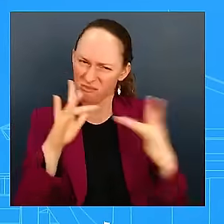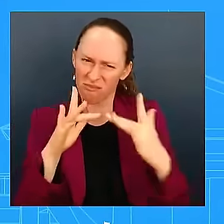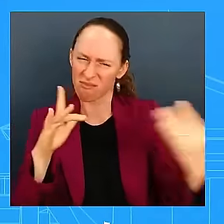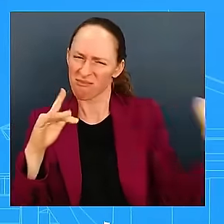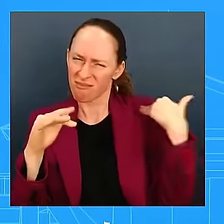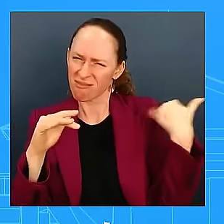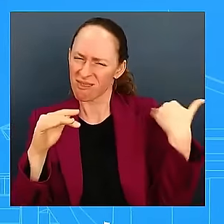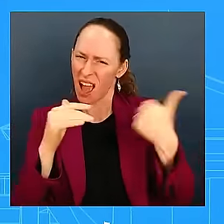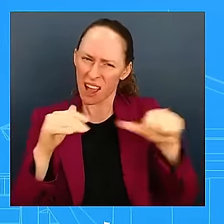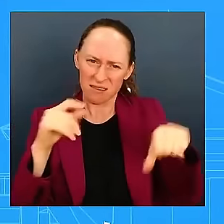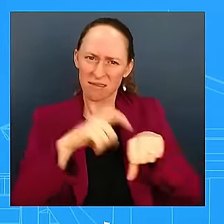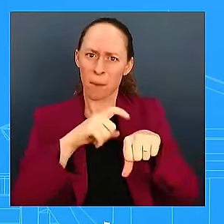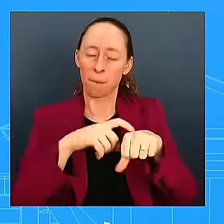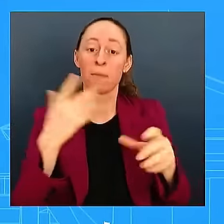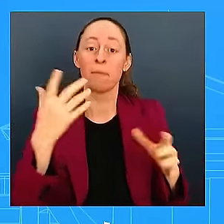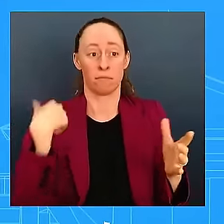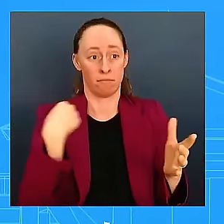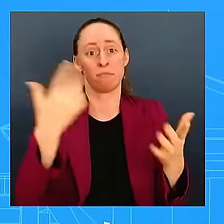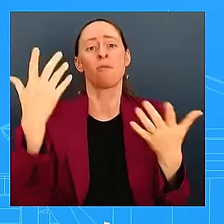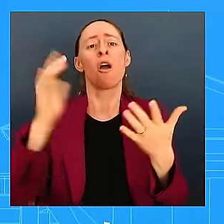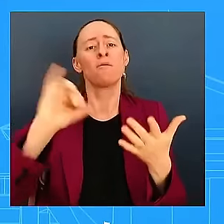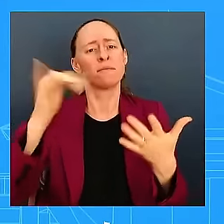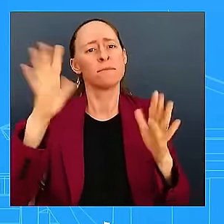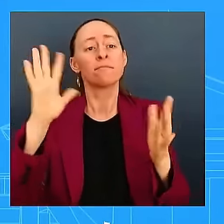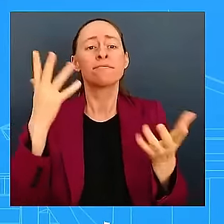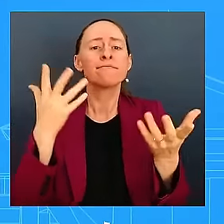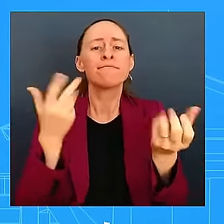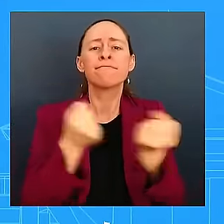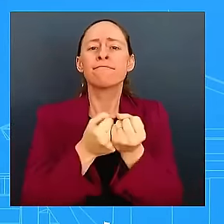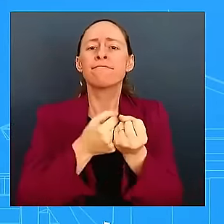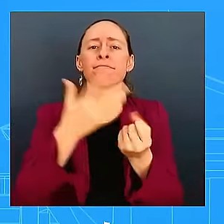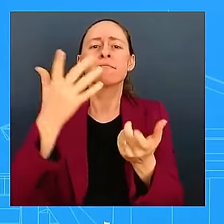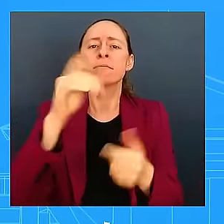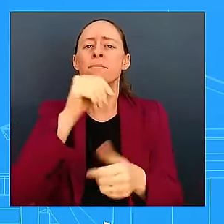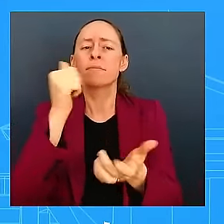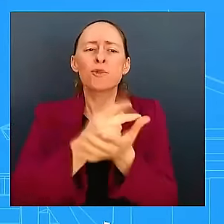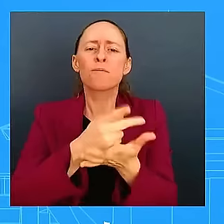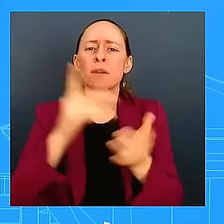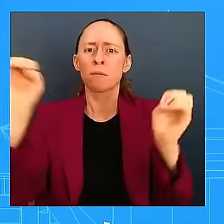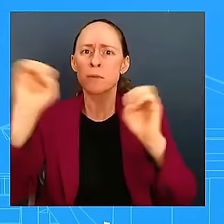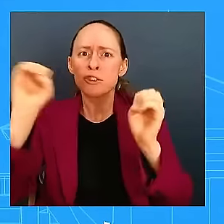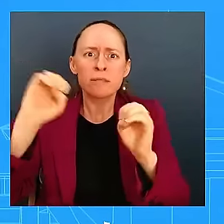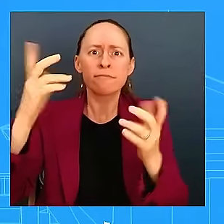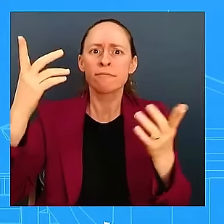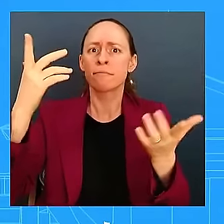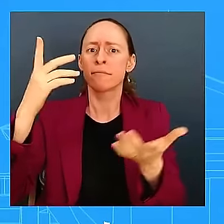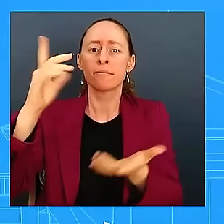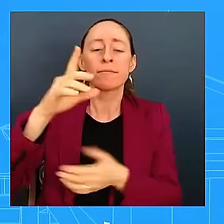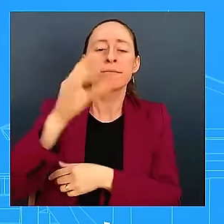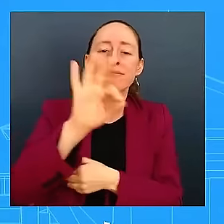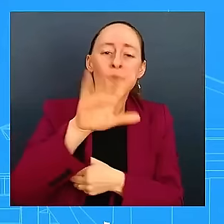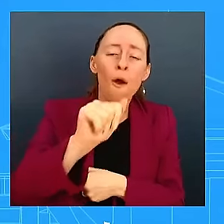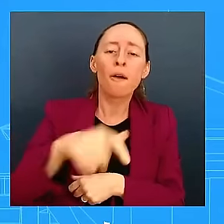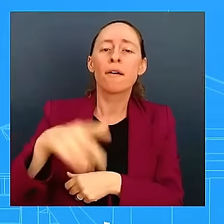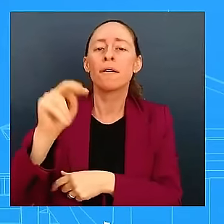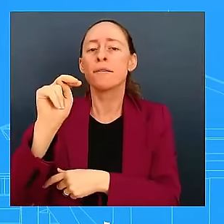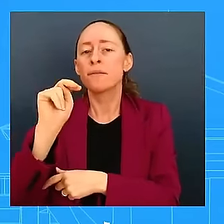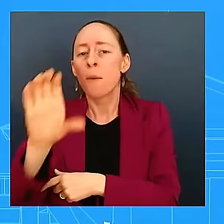declaration requests from the Governors of Florida, North Carolina, and Georgia, which unlocked additional federal